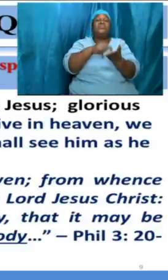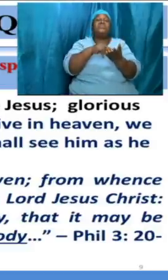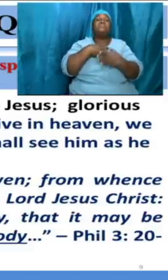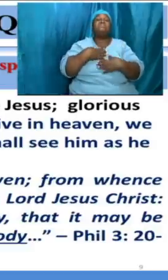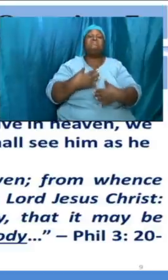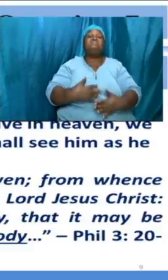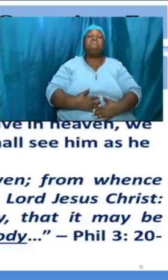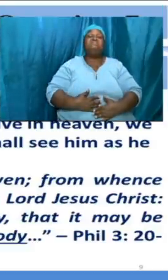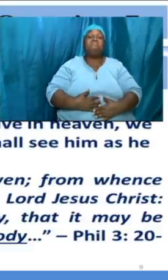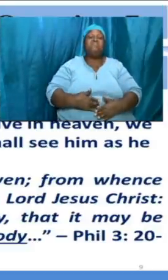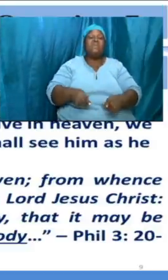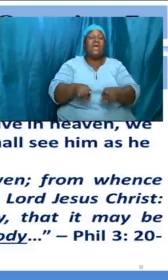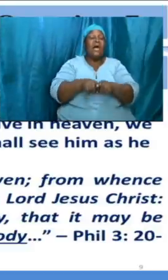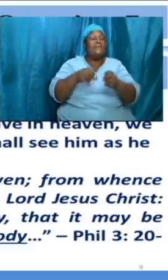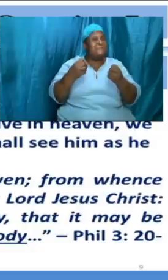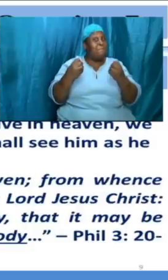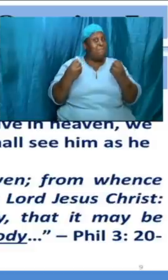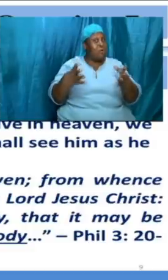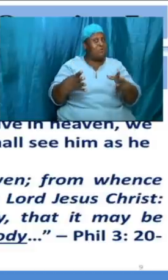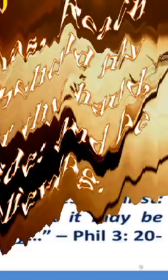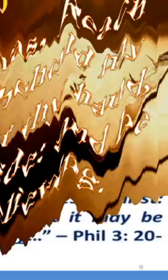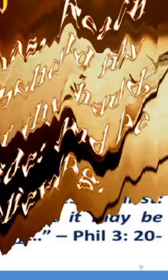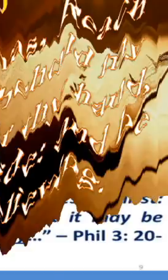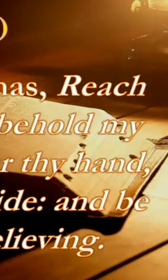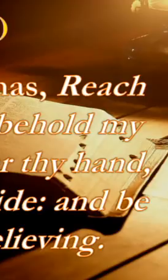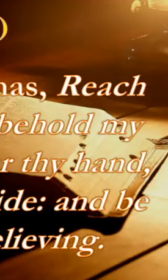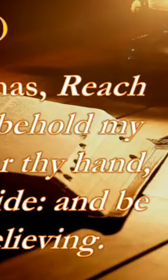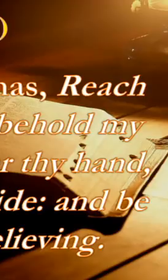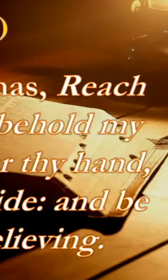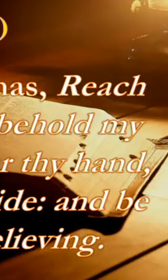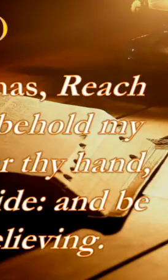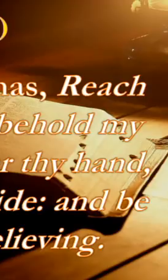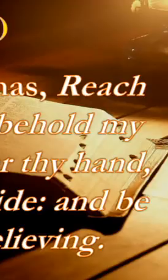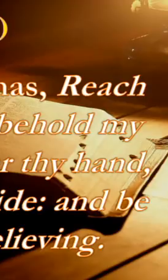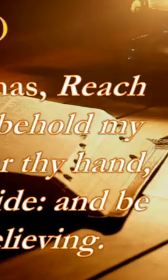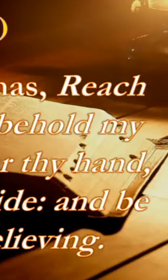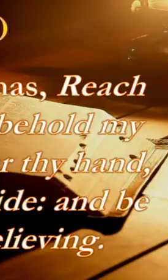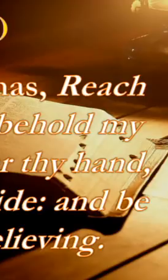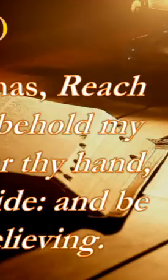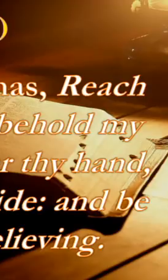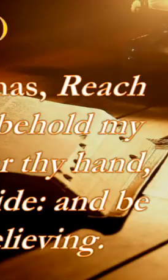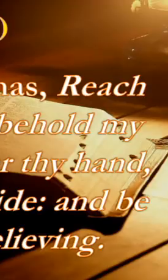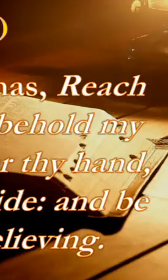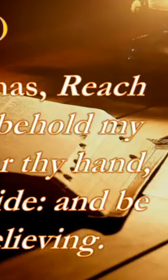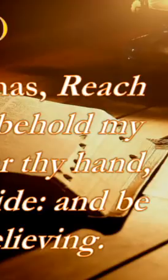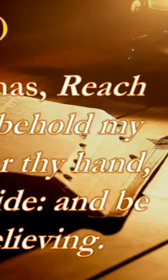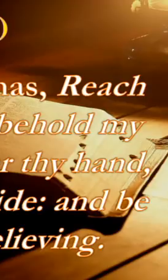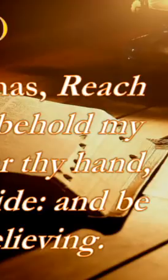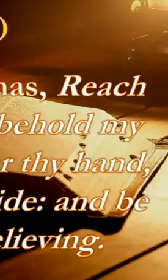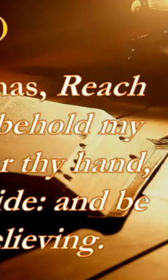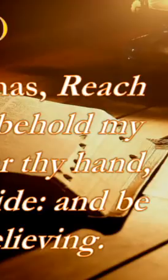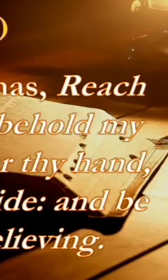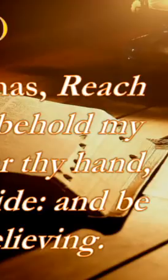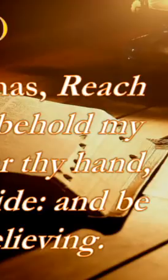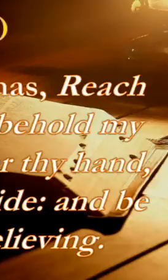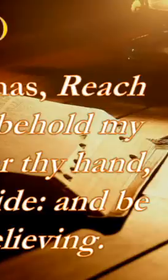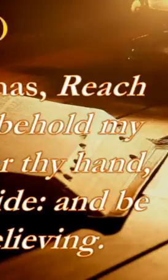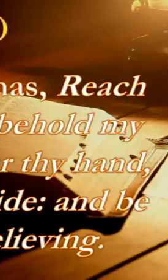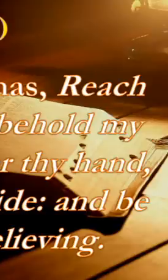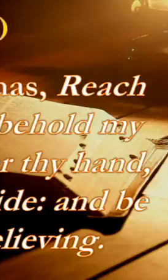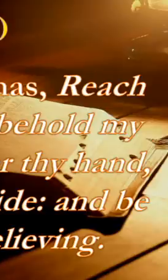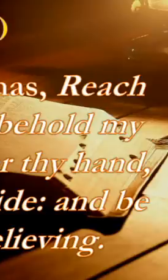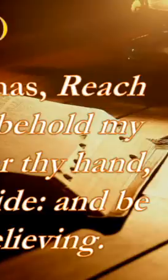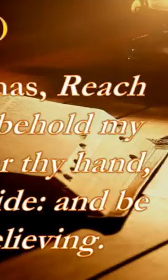much as they were able to touch him and to feel him and to trust their hands into his side